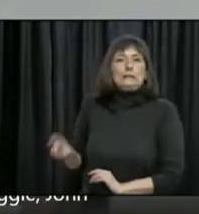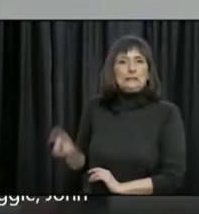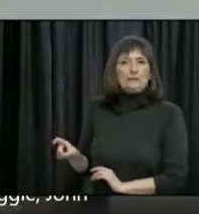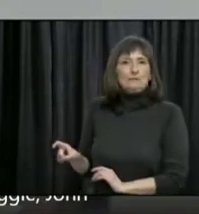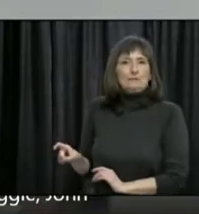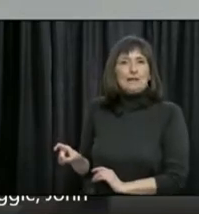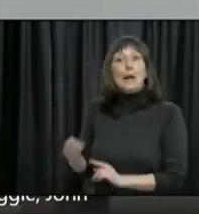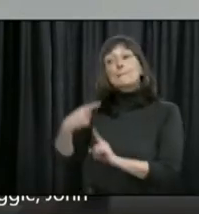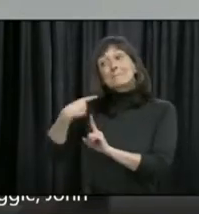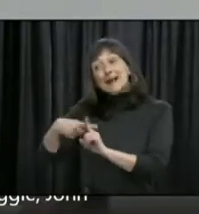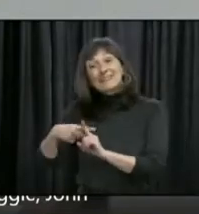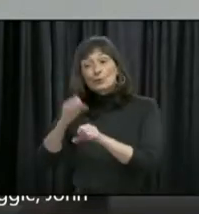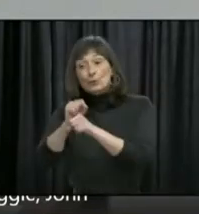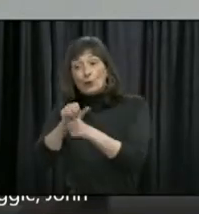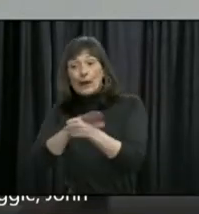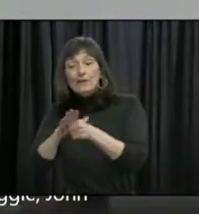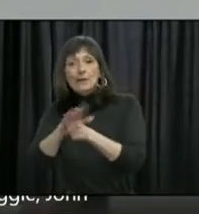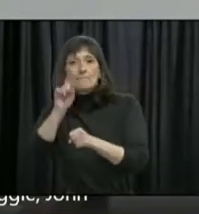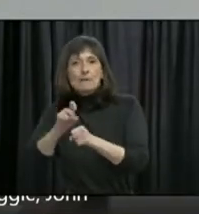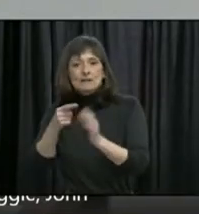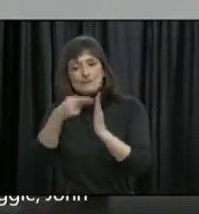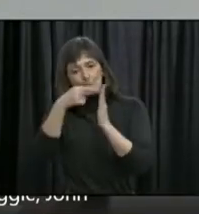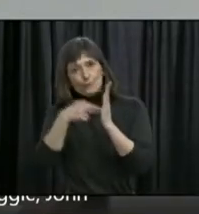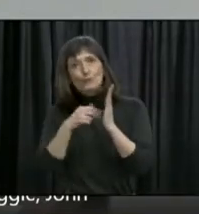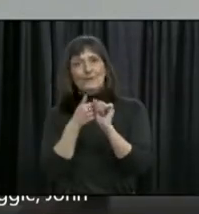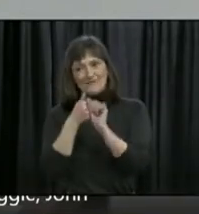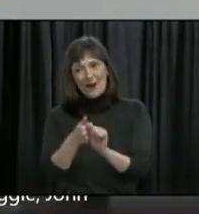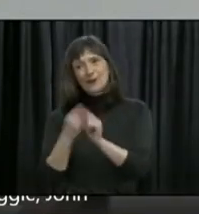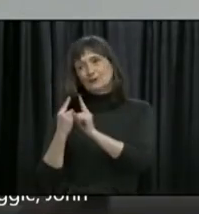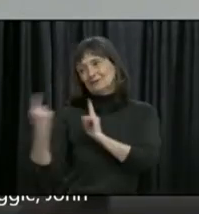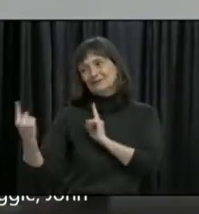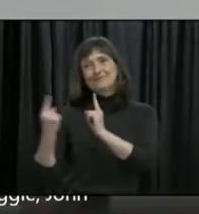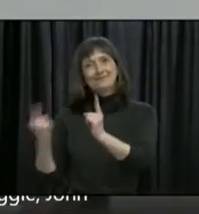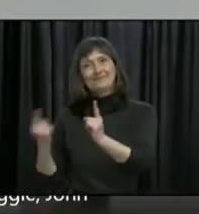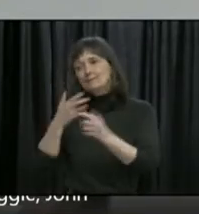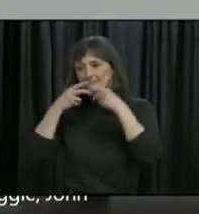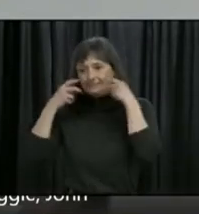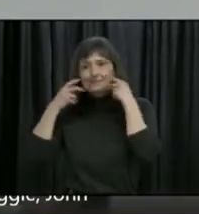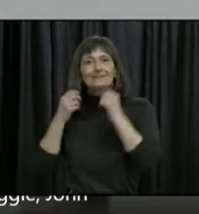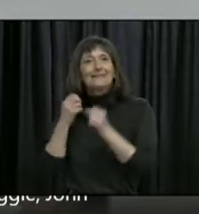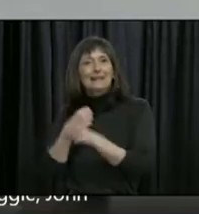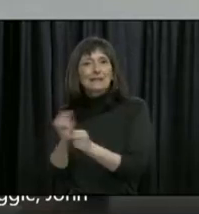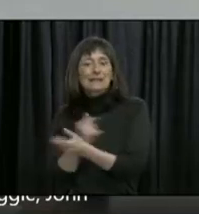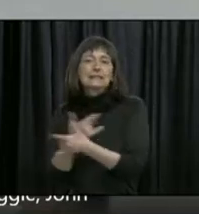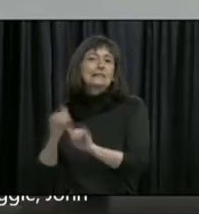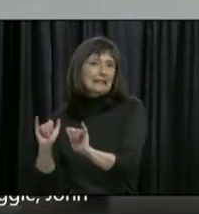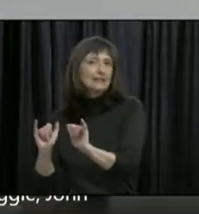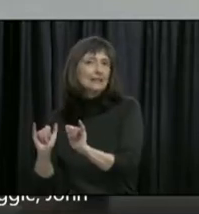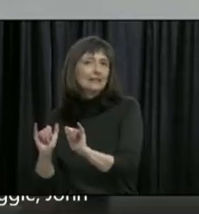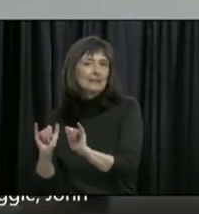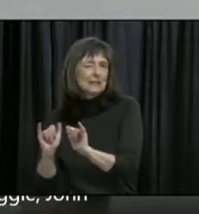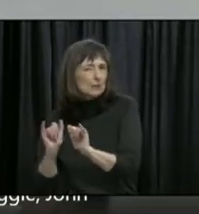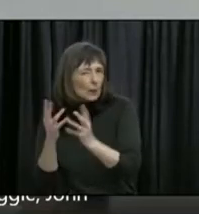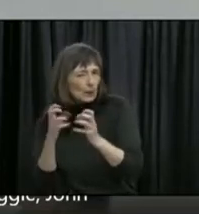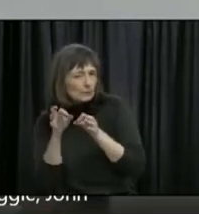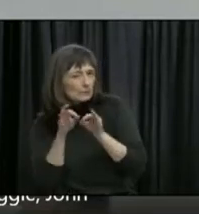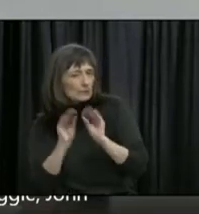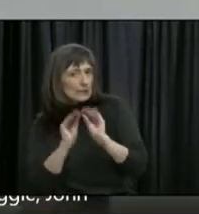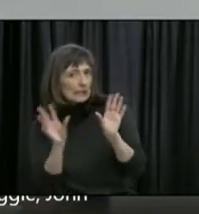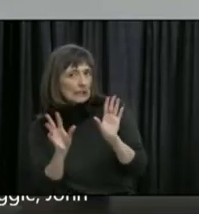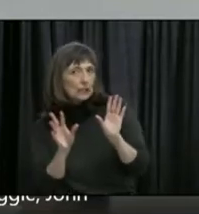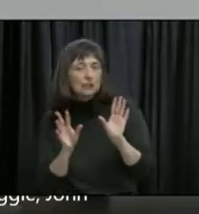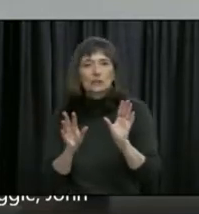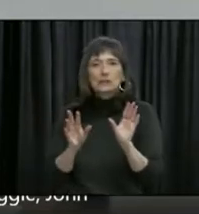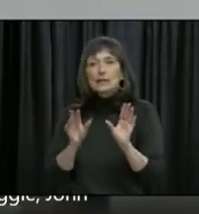recommendations and instructions from Dr. Fitzgerald about distancing. So I hope that provides some clarity, if not some certainty.